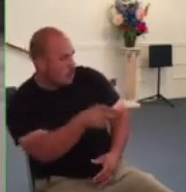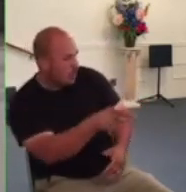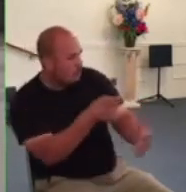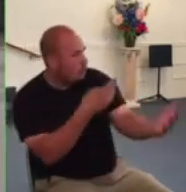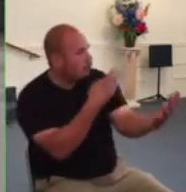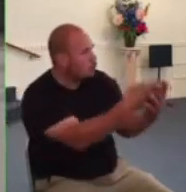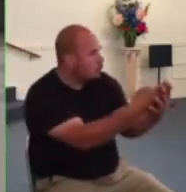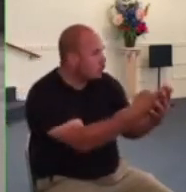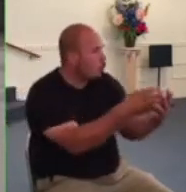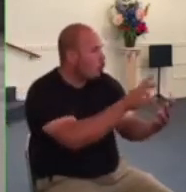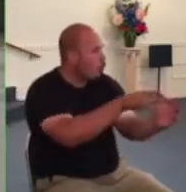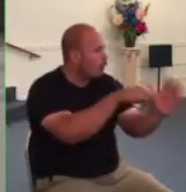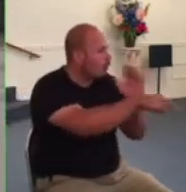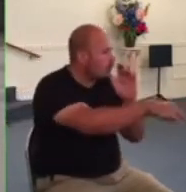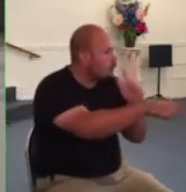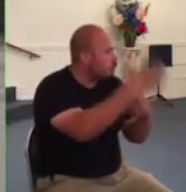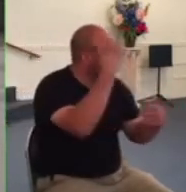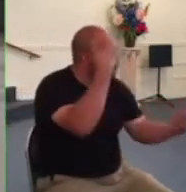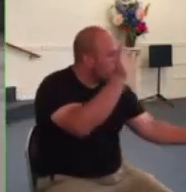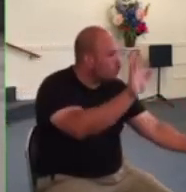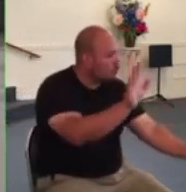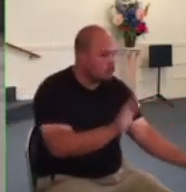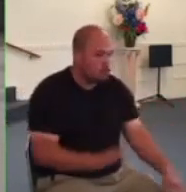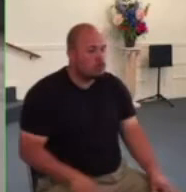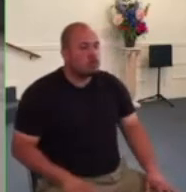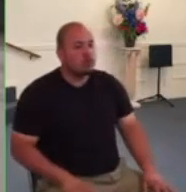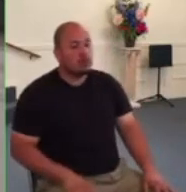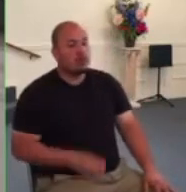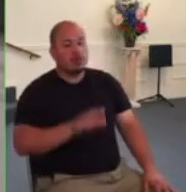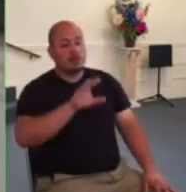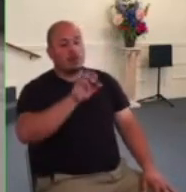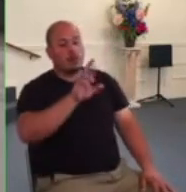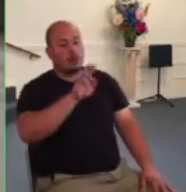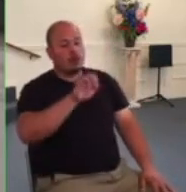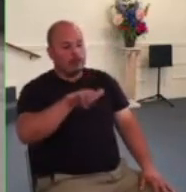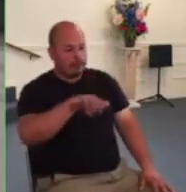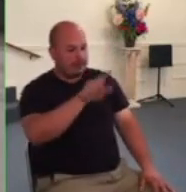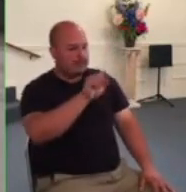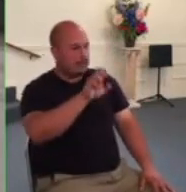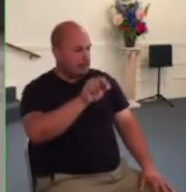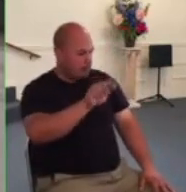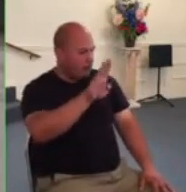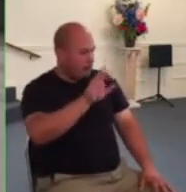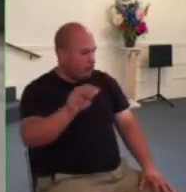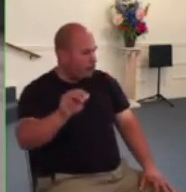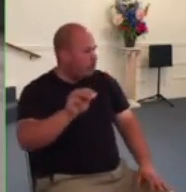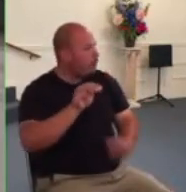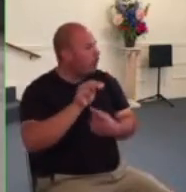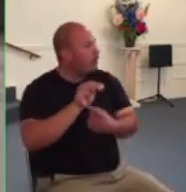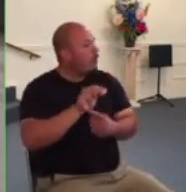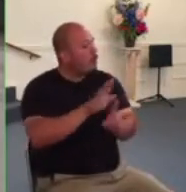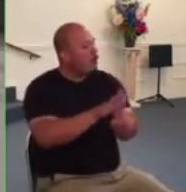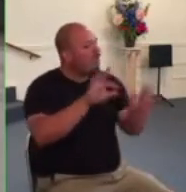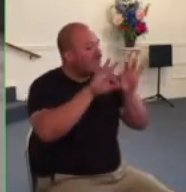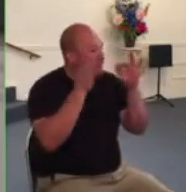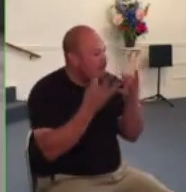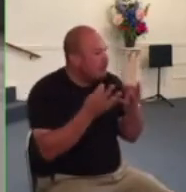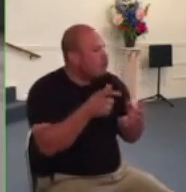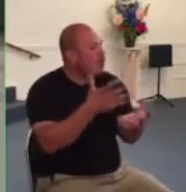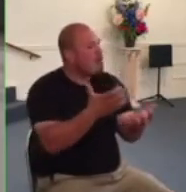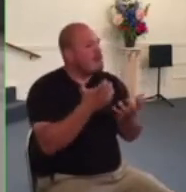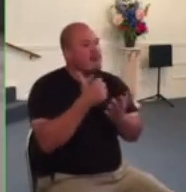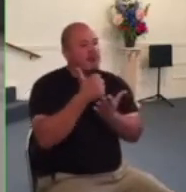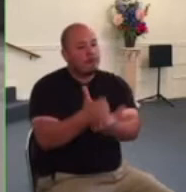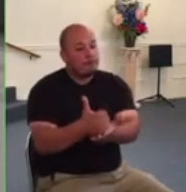killed or what had happened corrie ten boom and her family all christians wanted to help their jewish neighbors